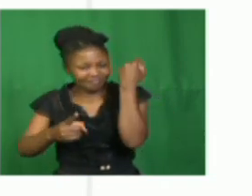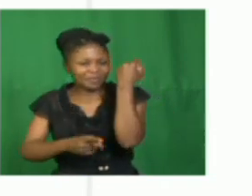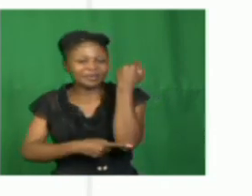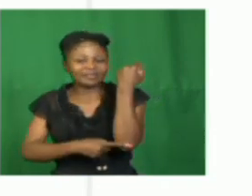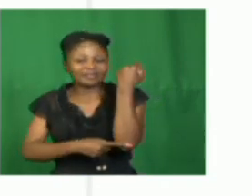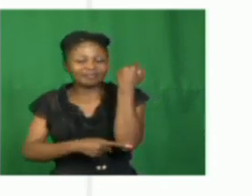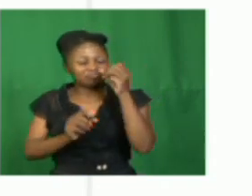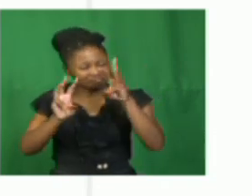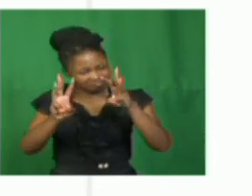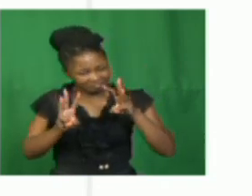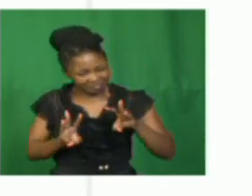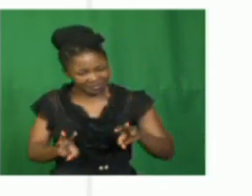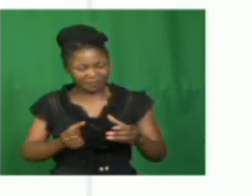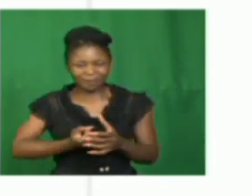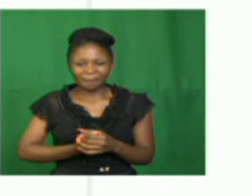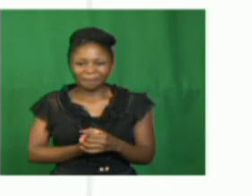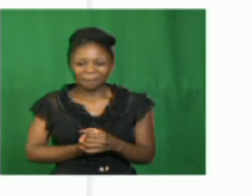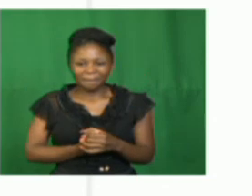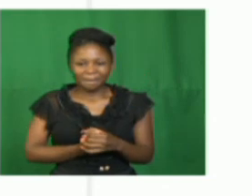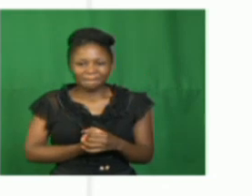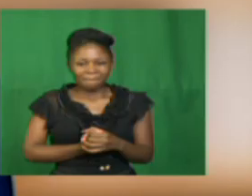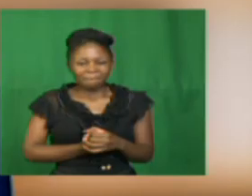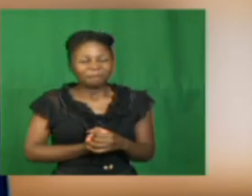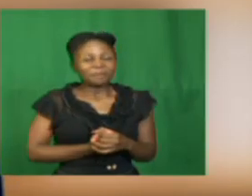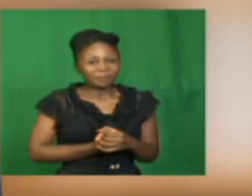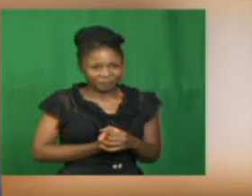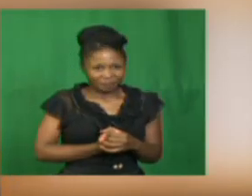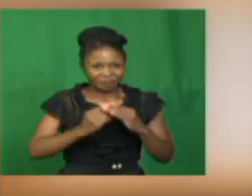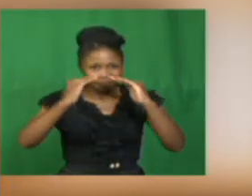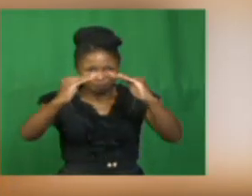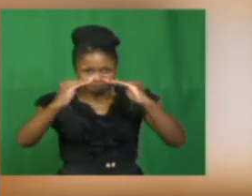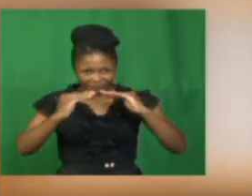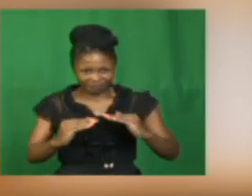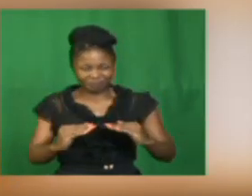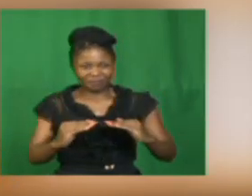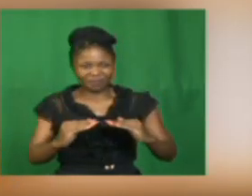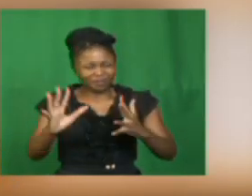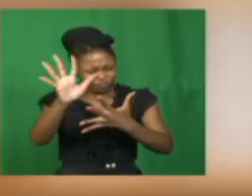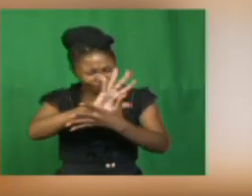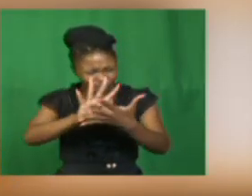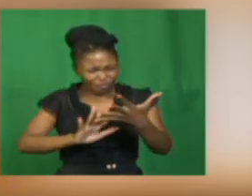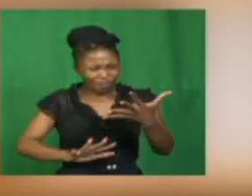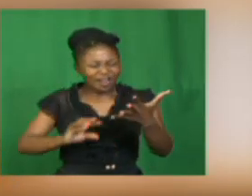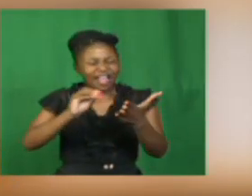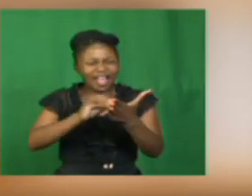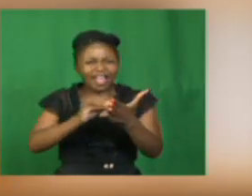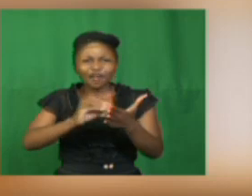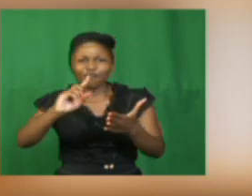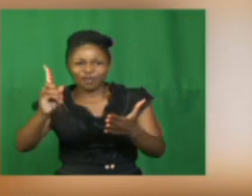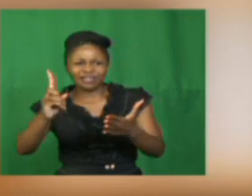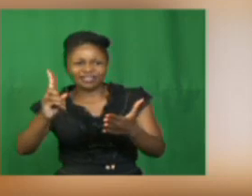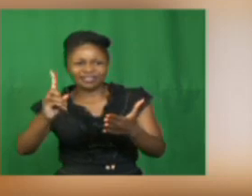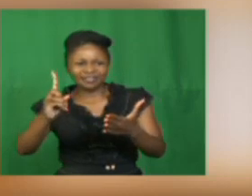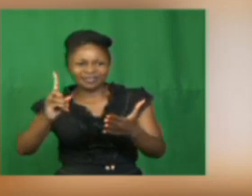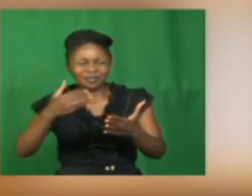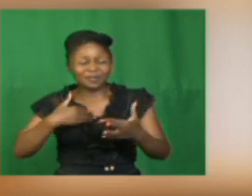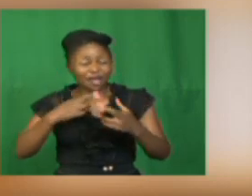The second element of a story, my dear grade 7, hope you are